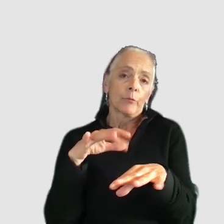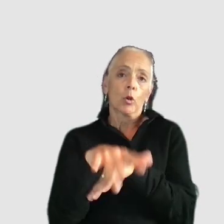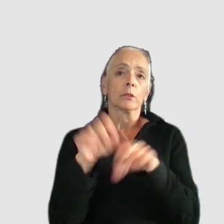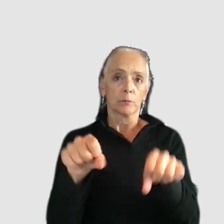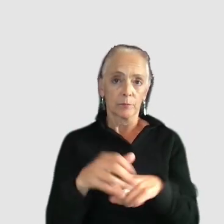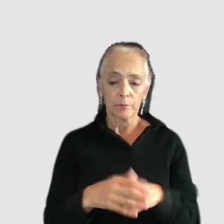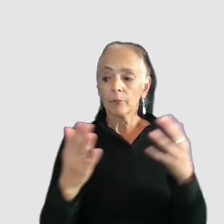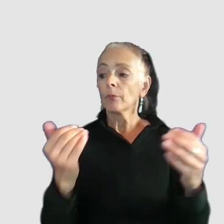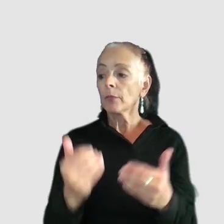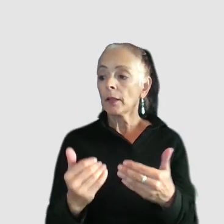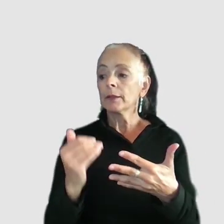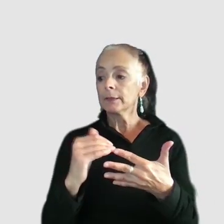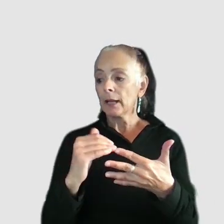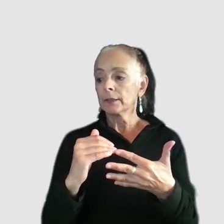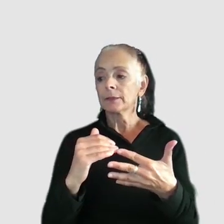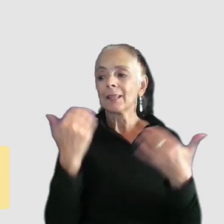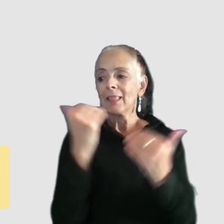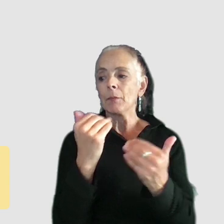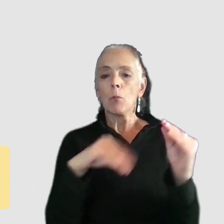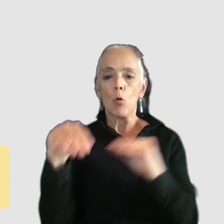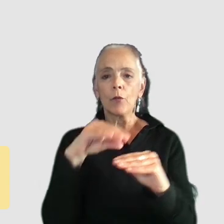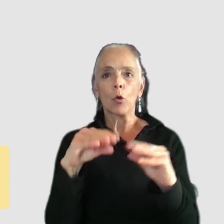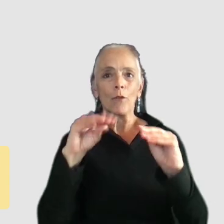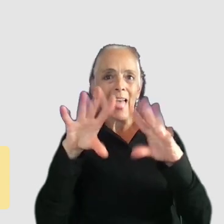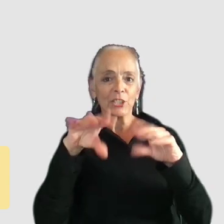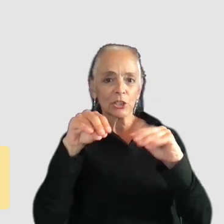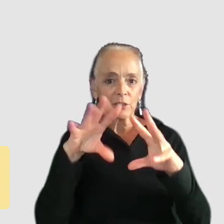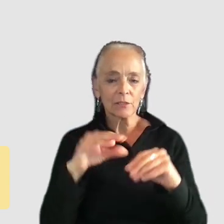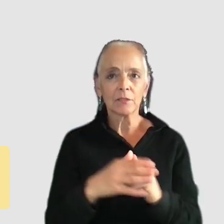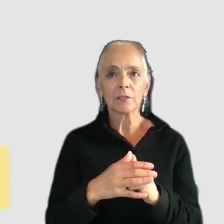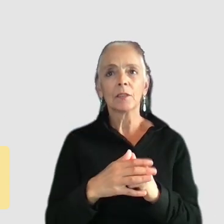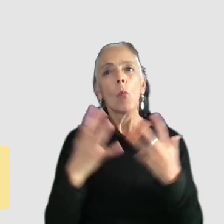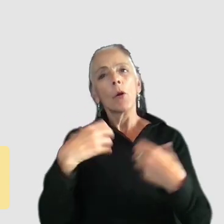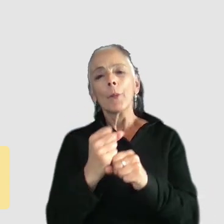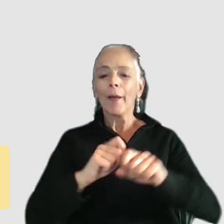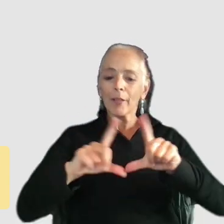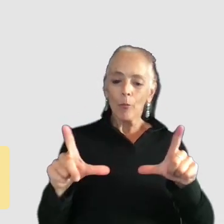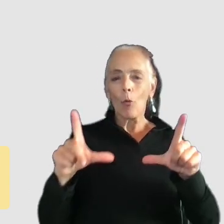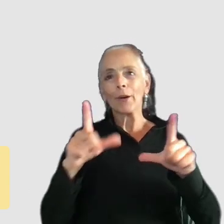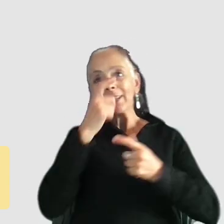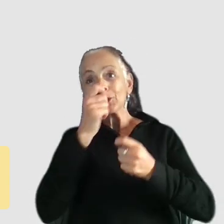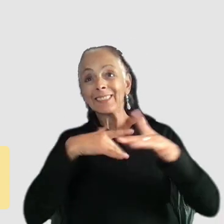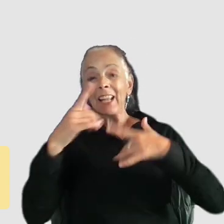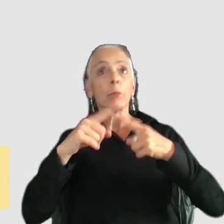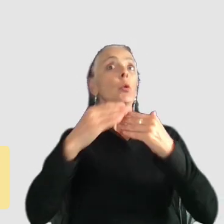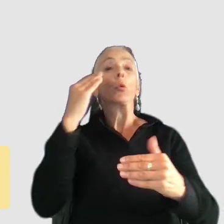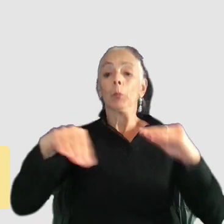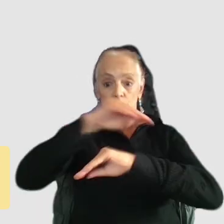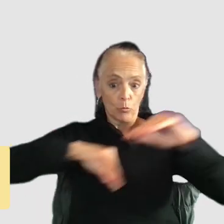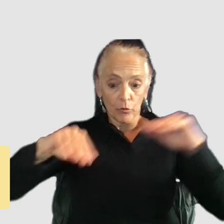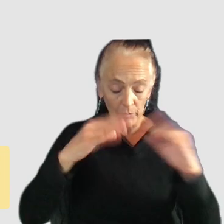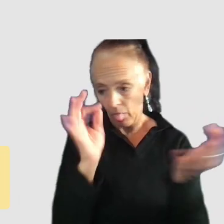Second is limit moving or flashing so we want to make our board interesting and exciting but too much movement is going to